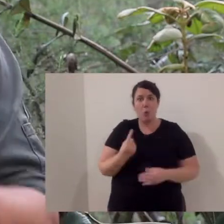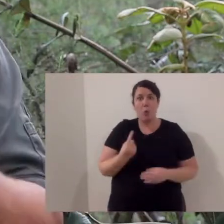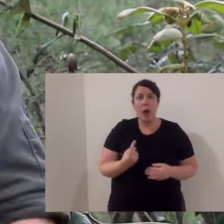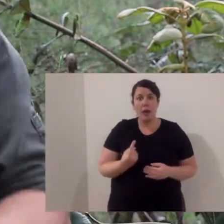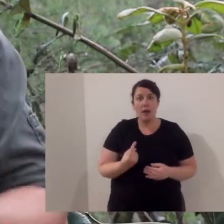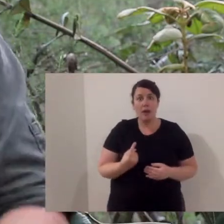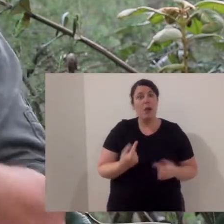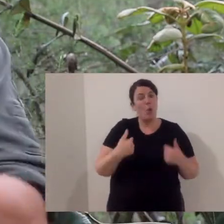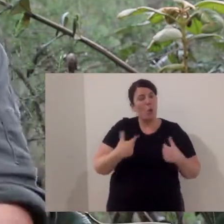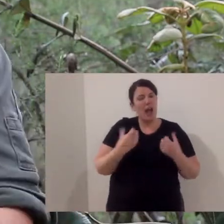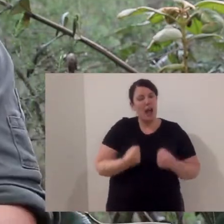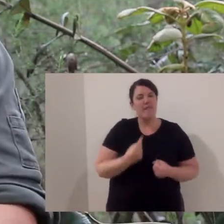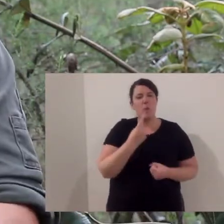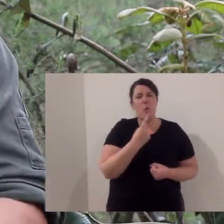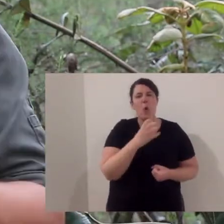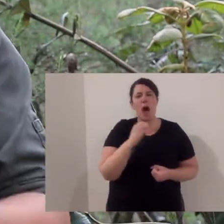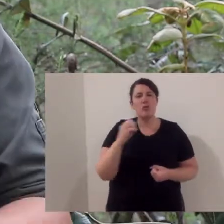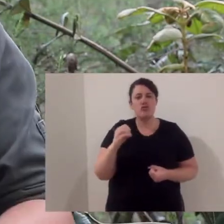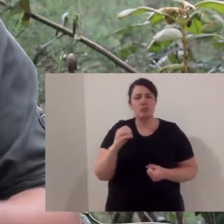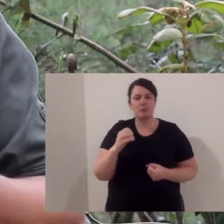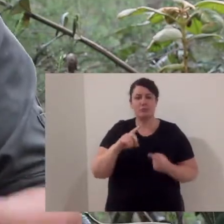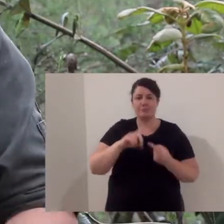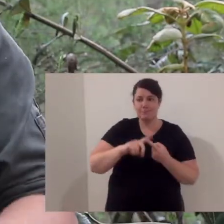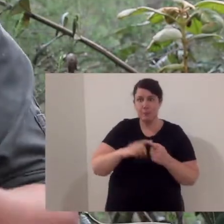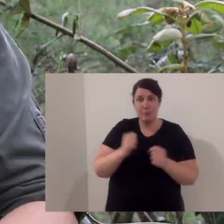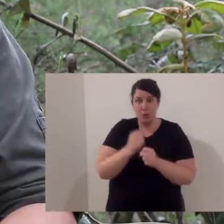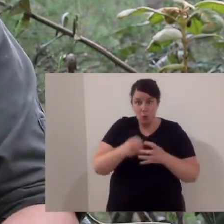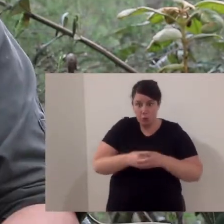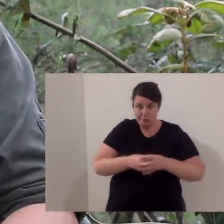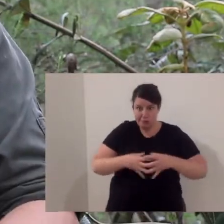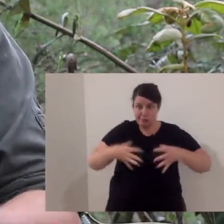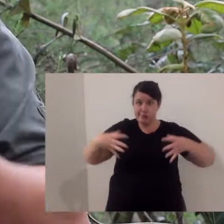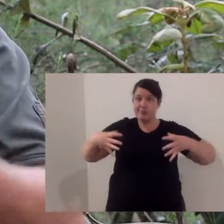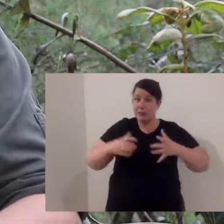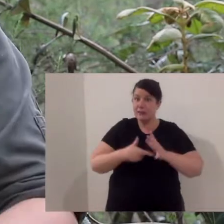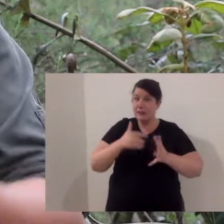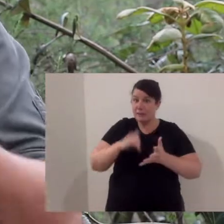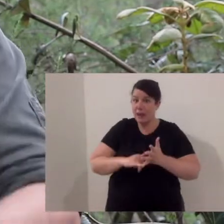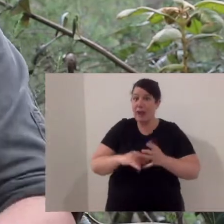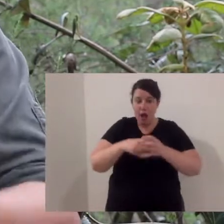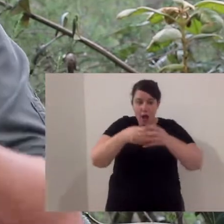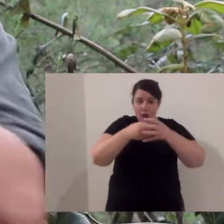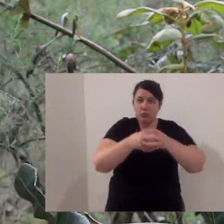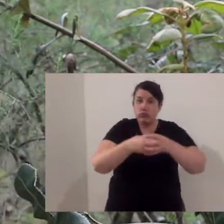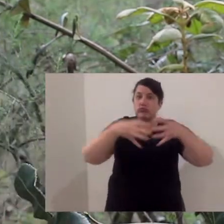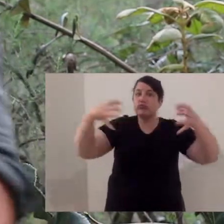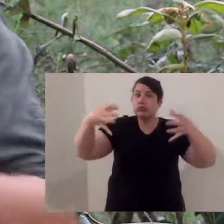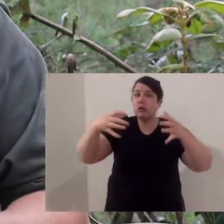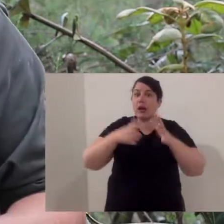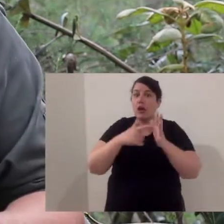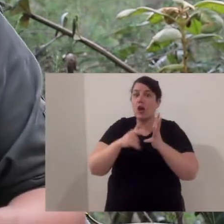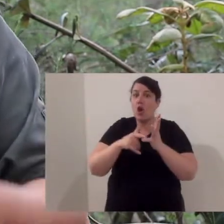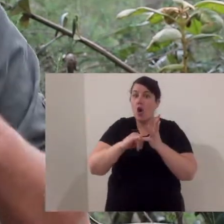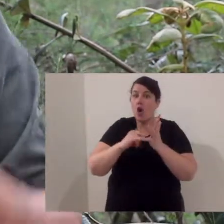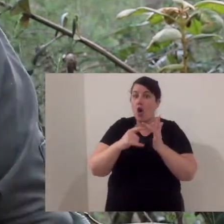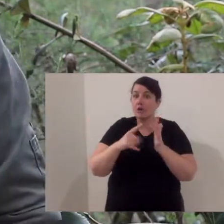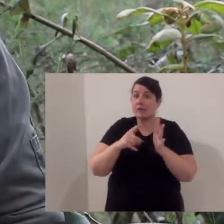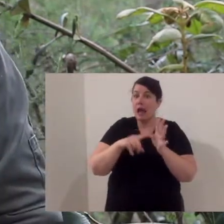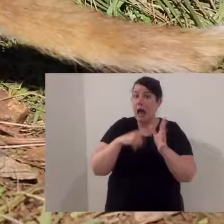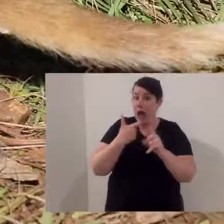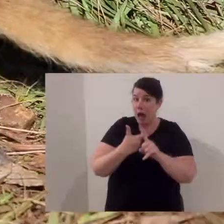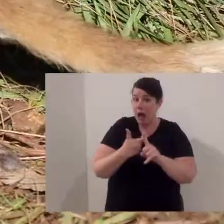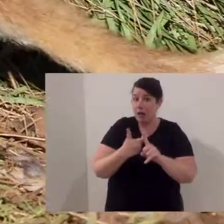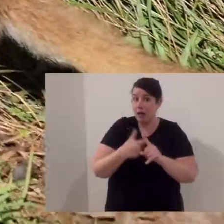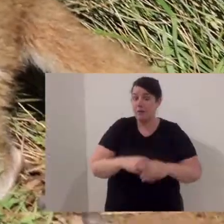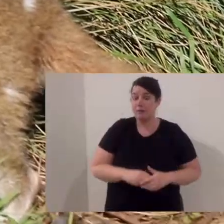That doesn't mean they don't belong there. And we have over a hundred eastern quolls. And we work to make sure they have a future in Tasmania and a